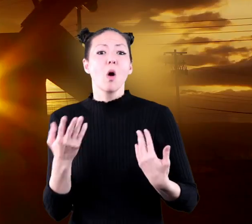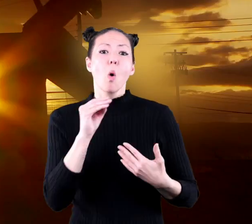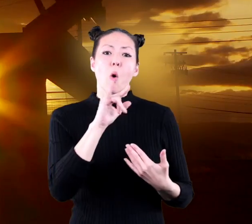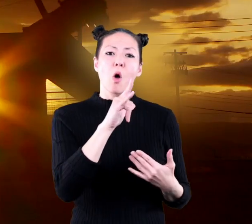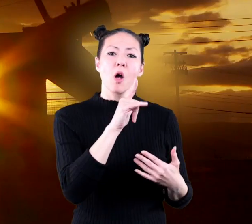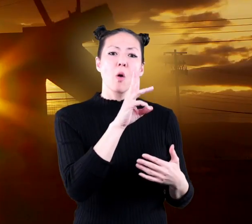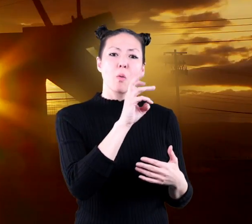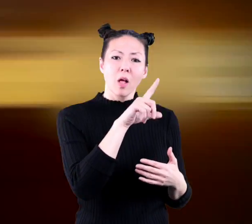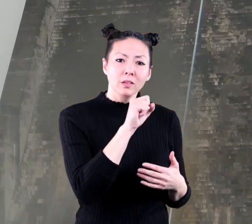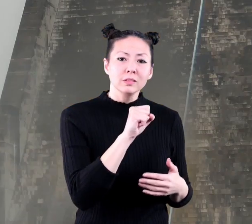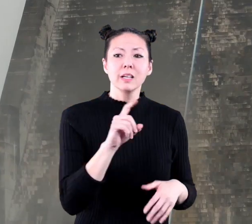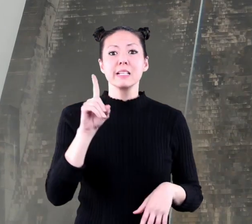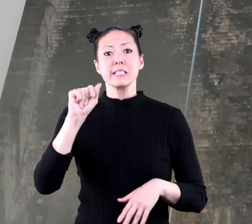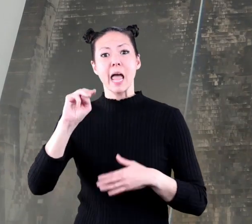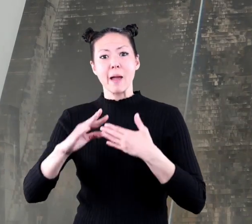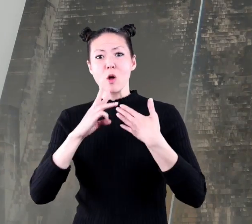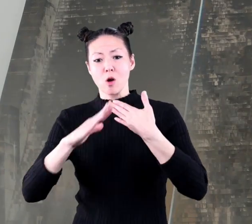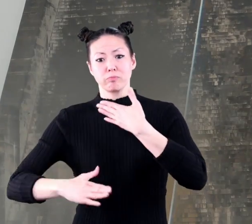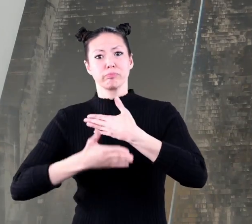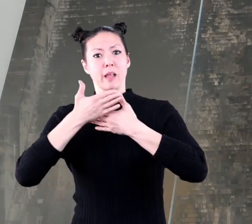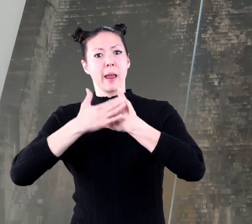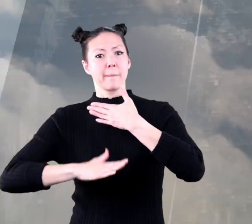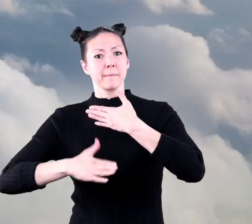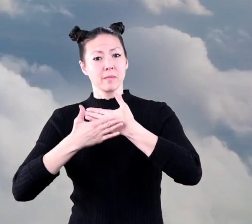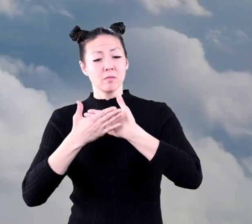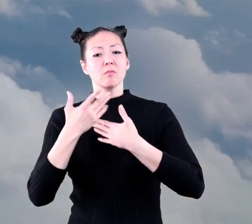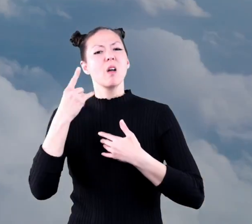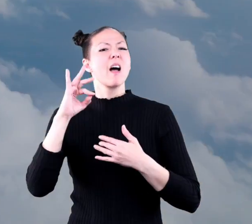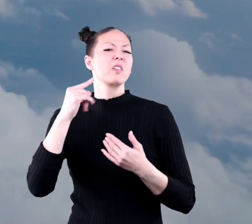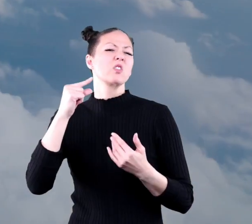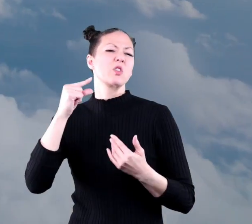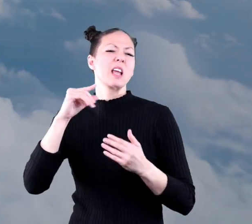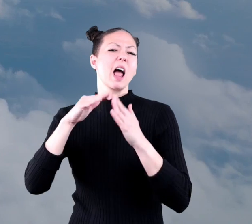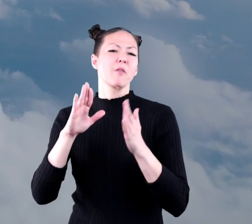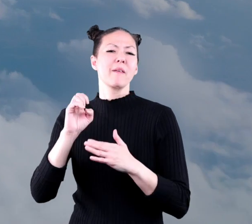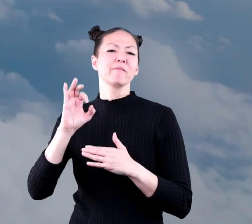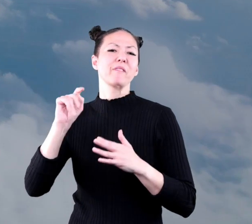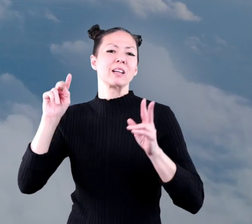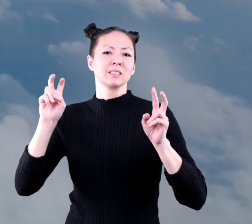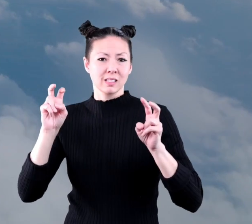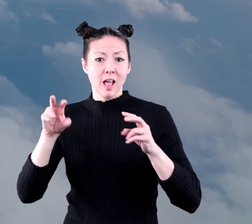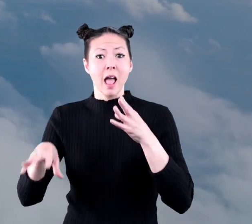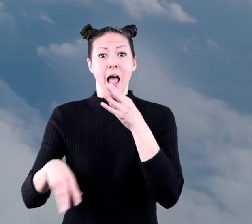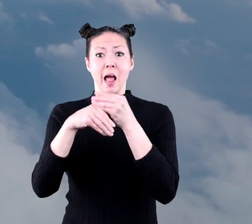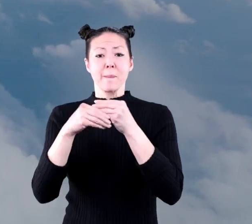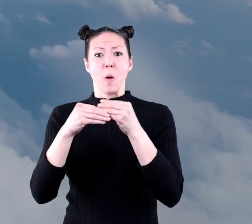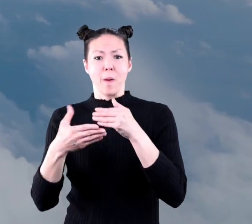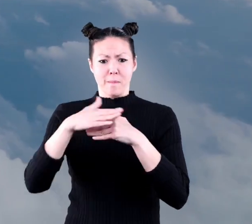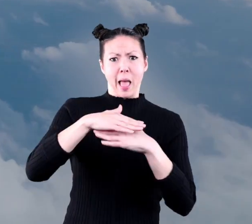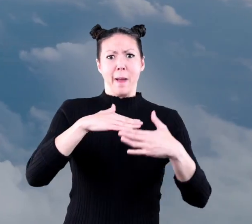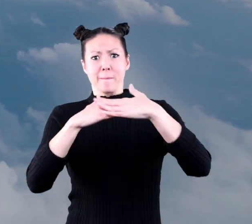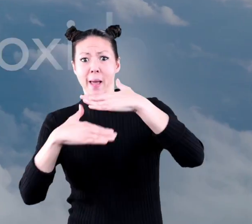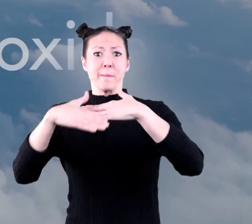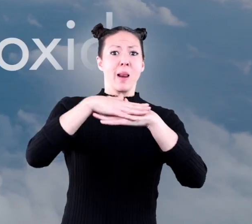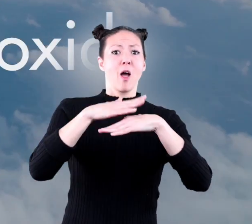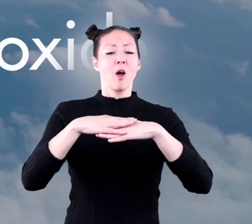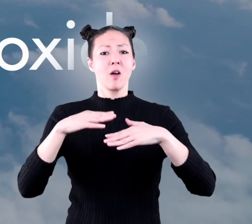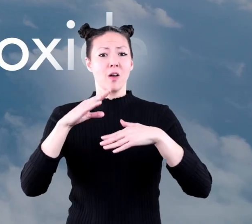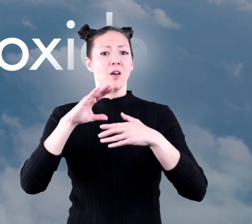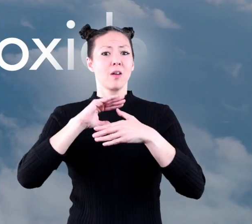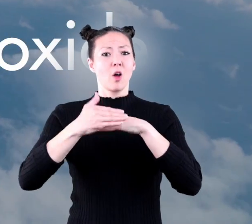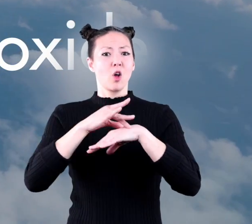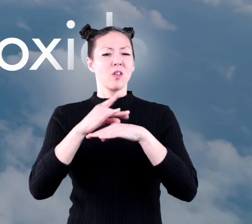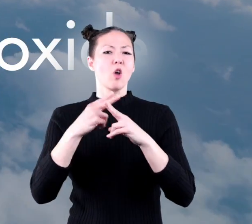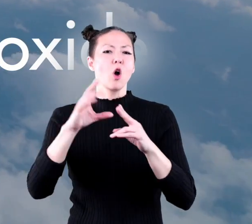oil wells, and dams. One of the greenhouse gases that adds to the blanket around the Earth is called